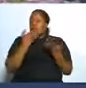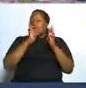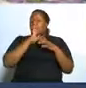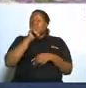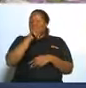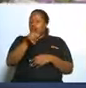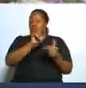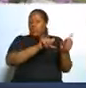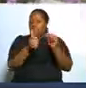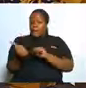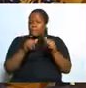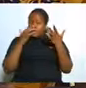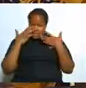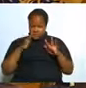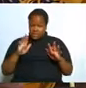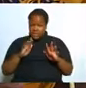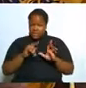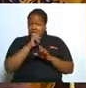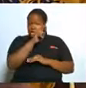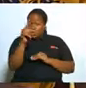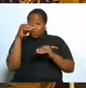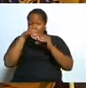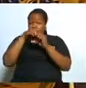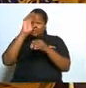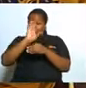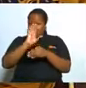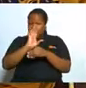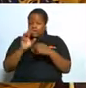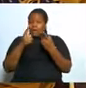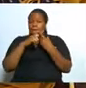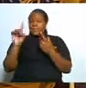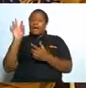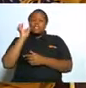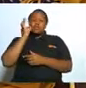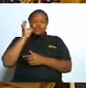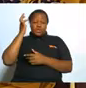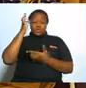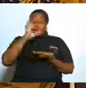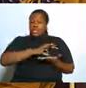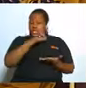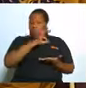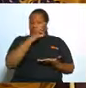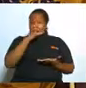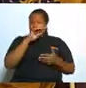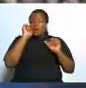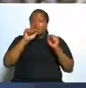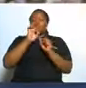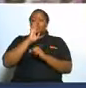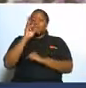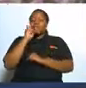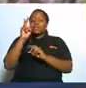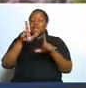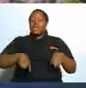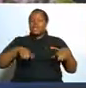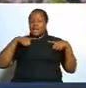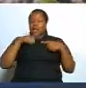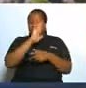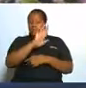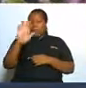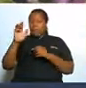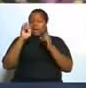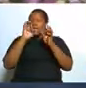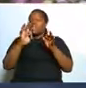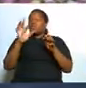you are in the church but the fruits of the spirit will be seen in your life if you are filled